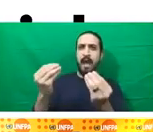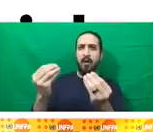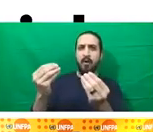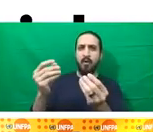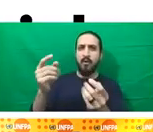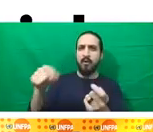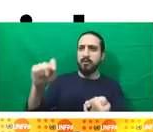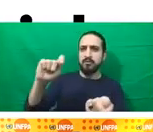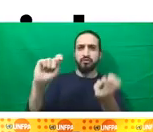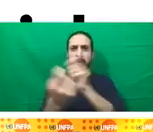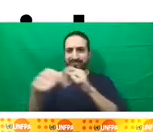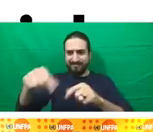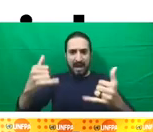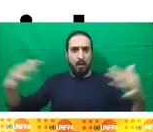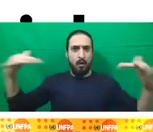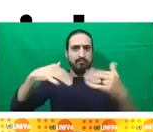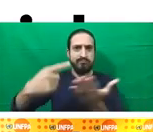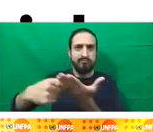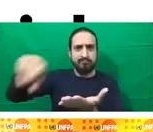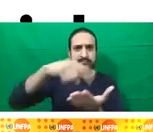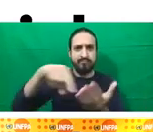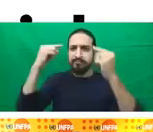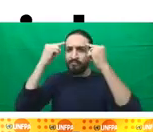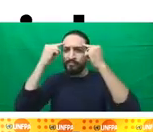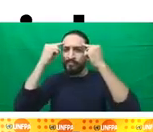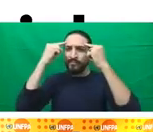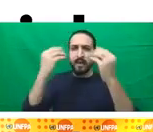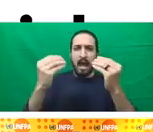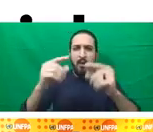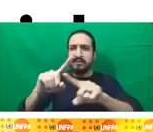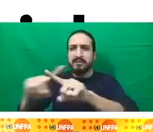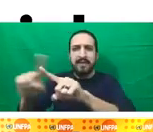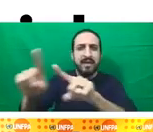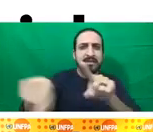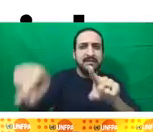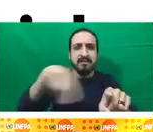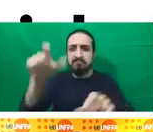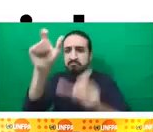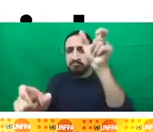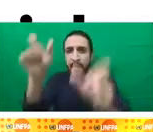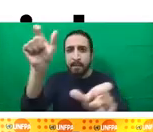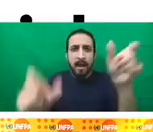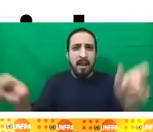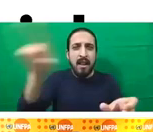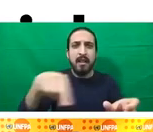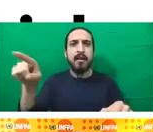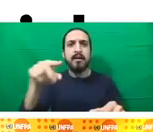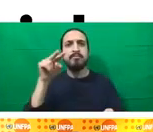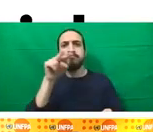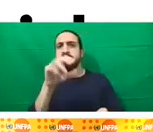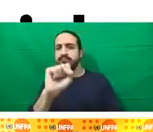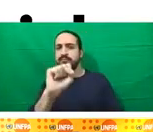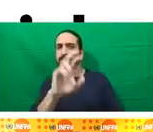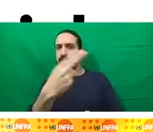lens are limited, many of the factors that inhibit the realization of SRHR, so for example, age and race and sexual